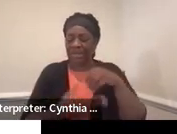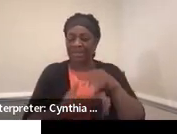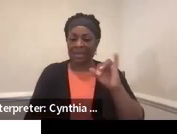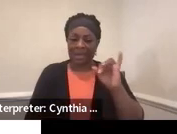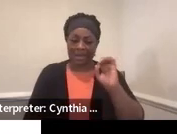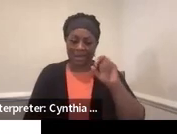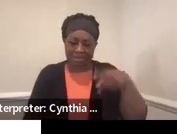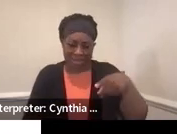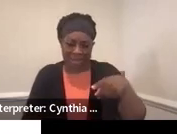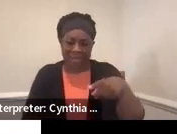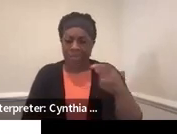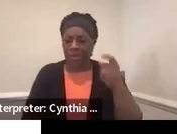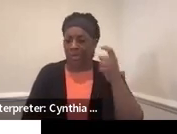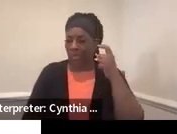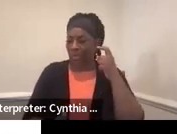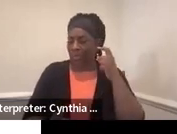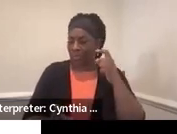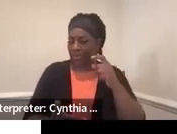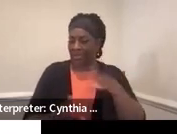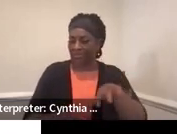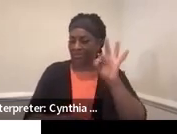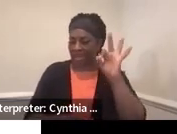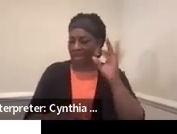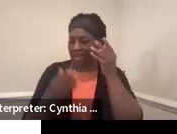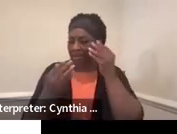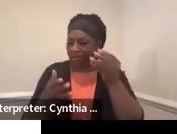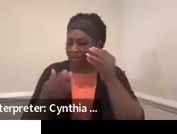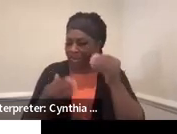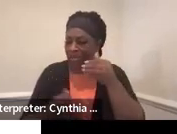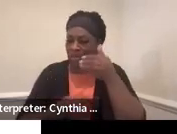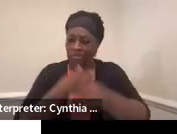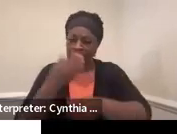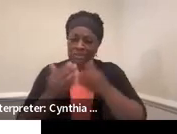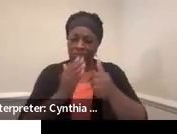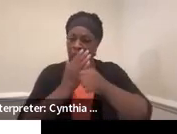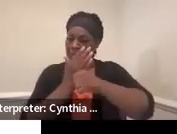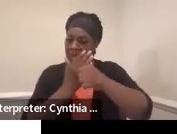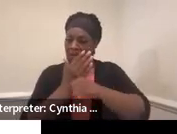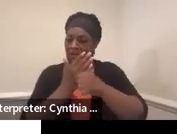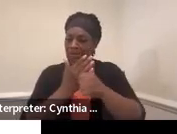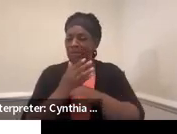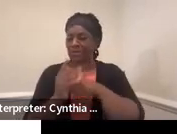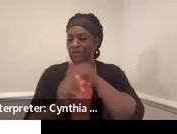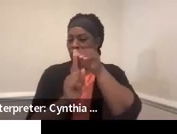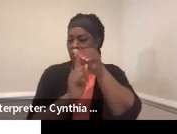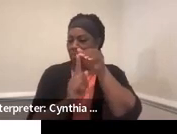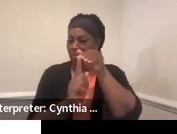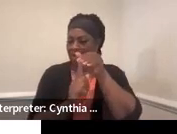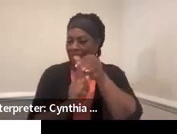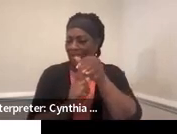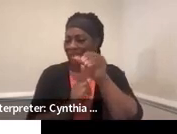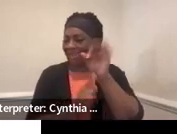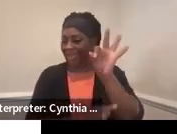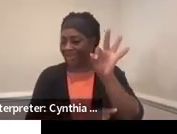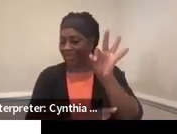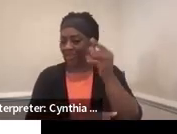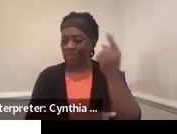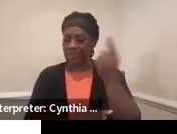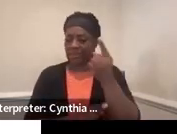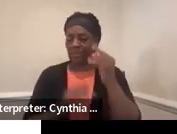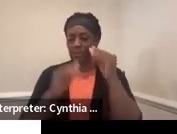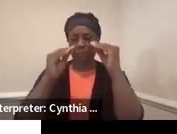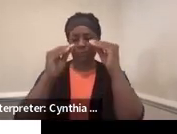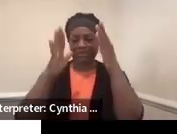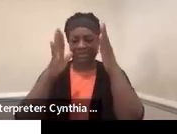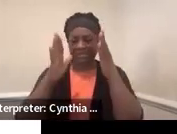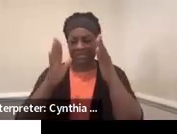And that's where you can find that information in the procedural manual. And just a reminder that if you are someone who teaches